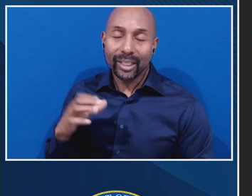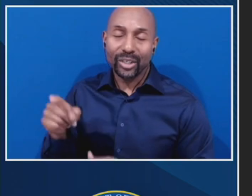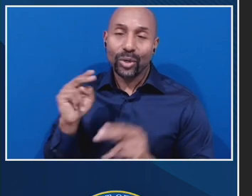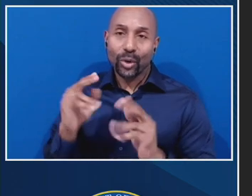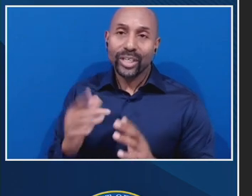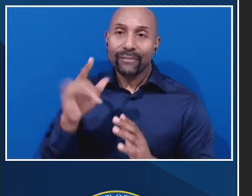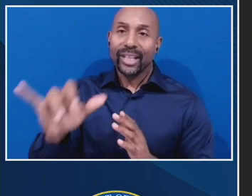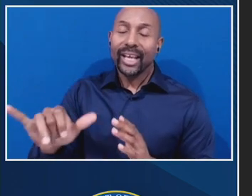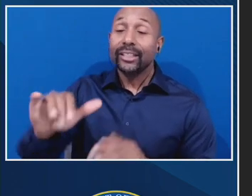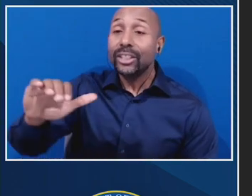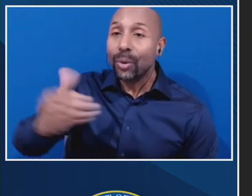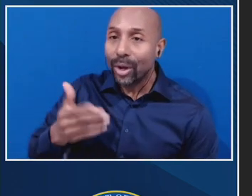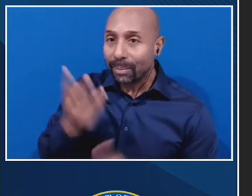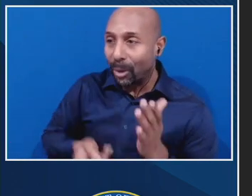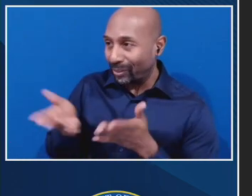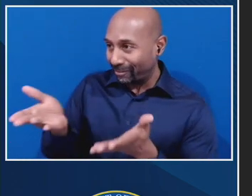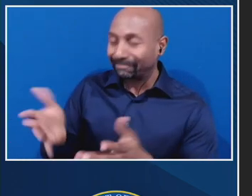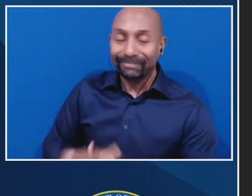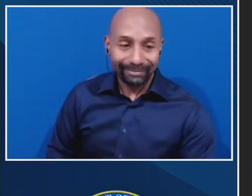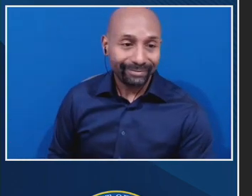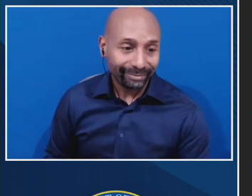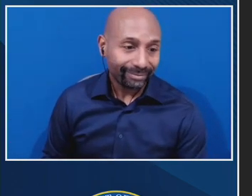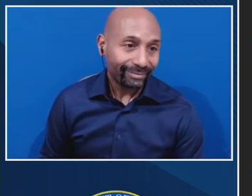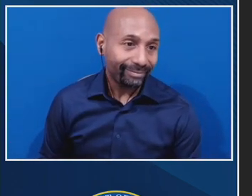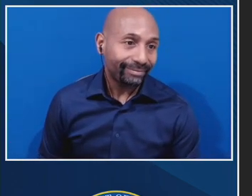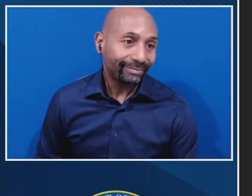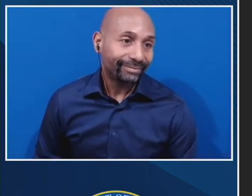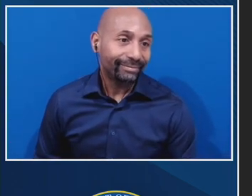to you, David. All right. So, um,